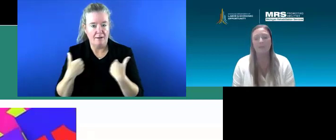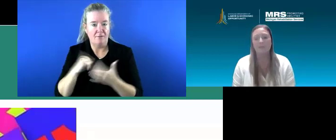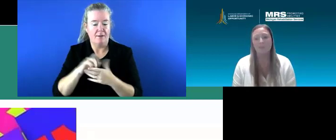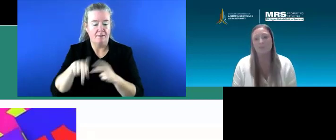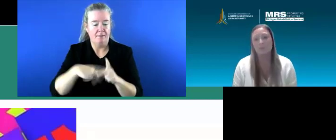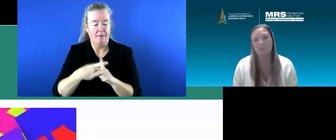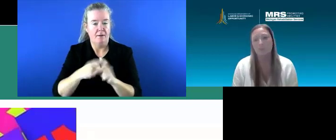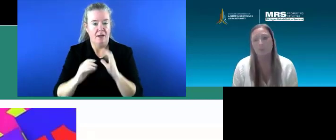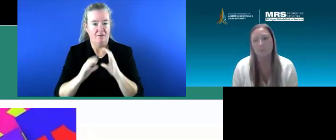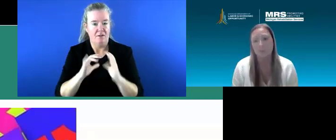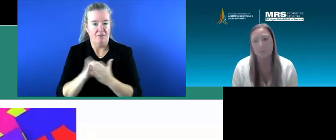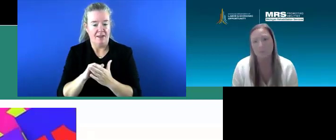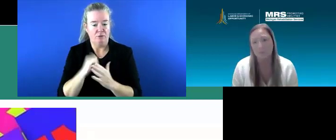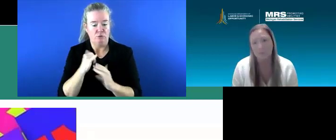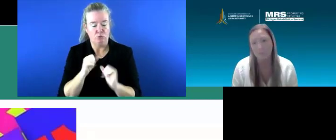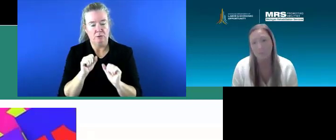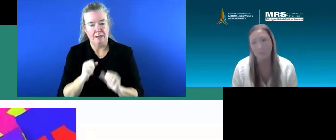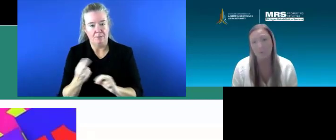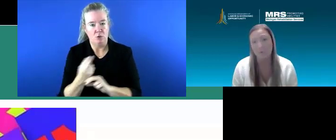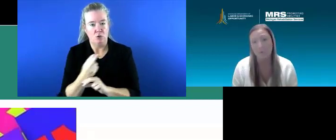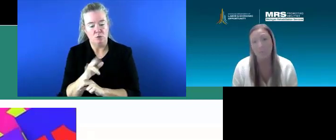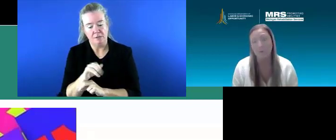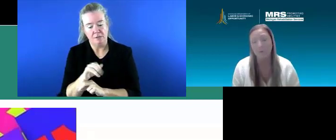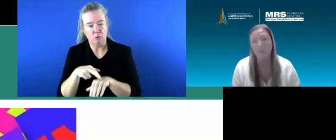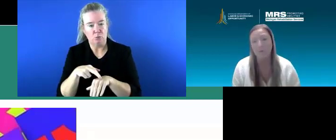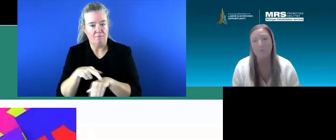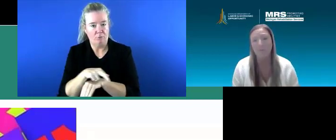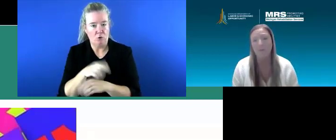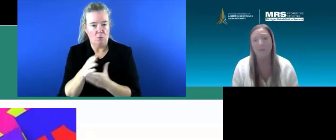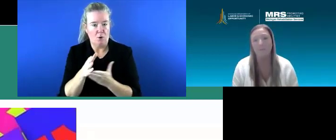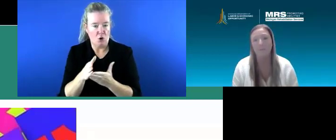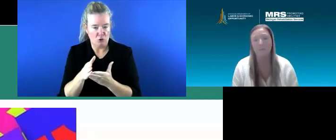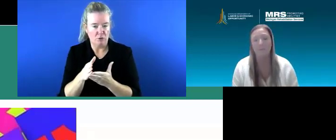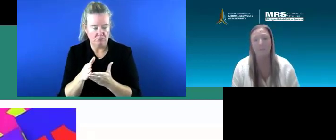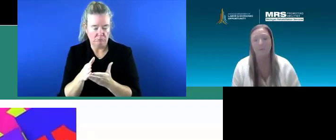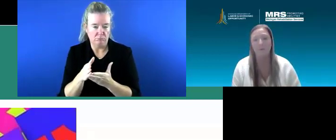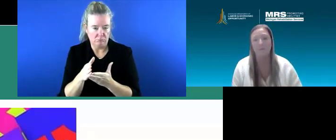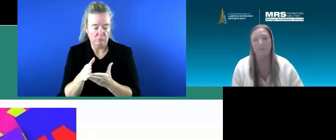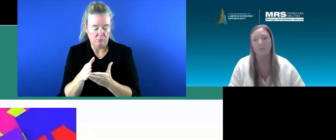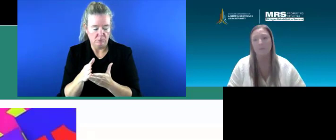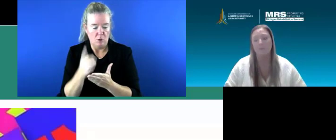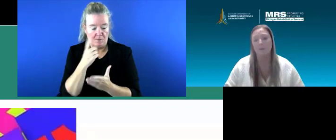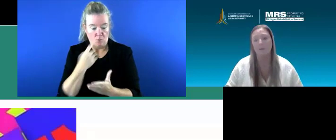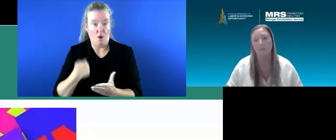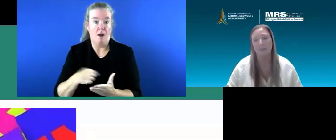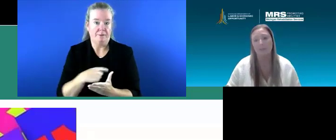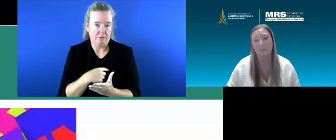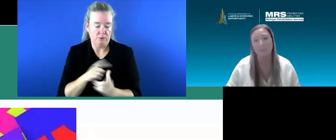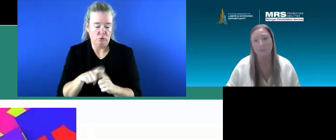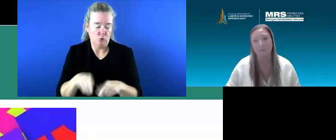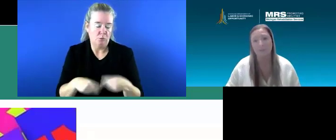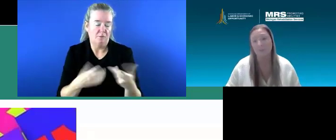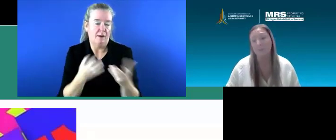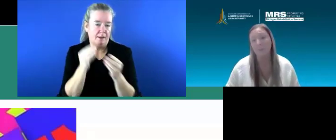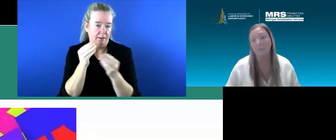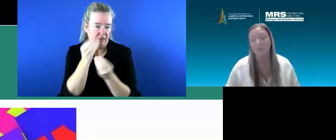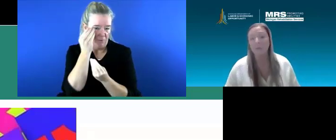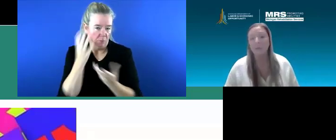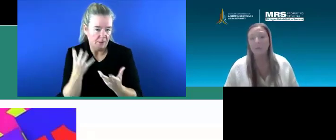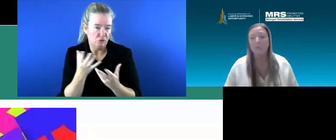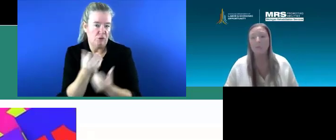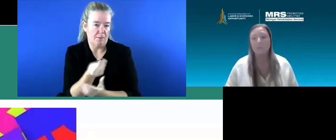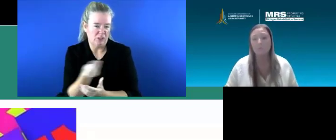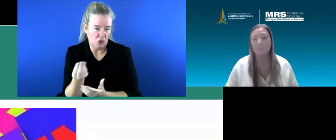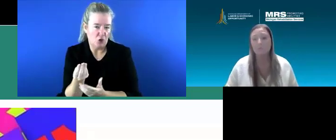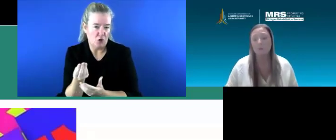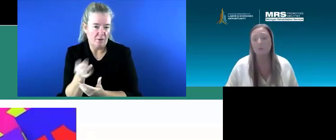That is also too, could be used as that referral component, um, to, for us to provide that information and material